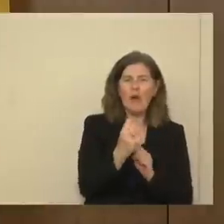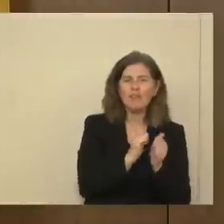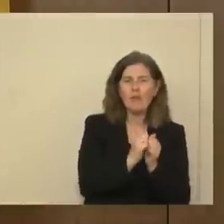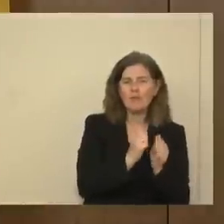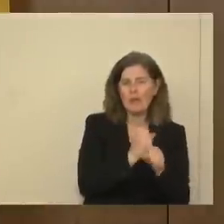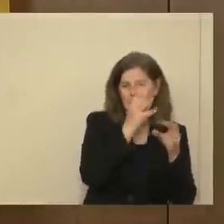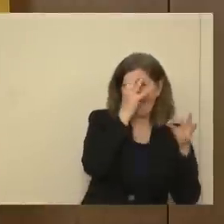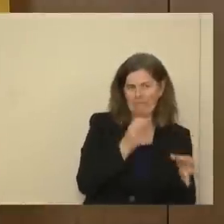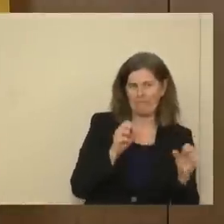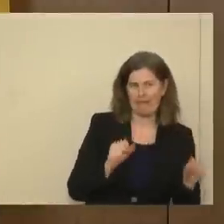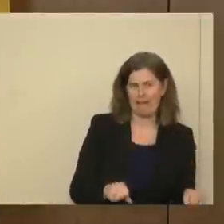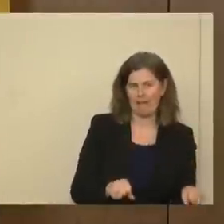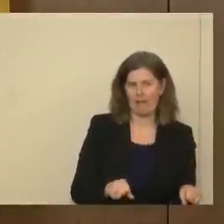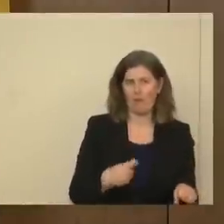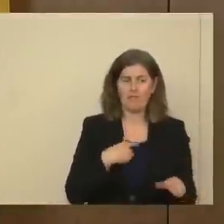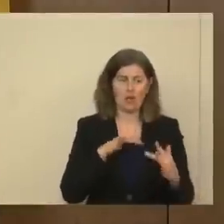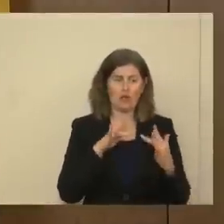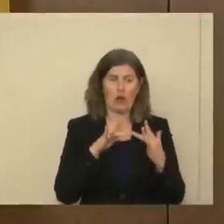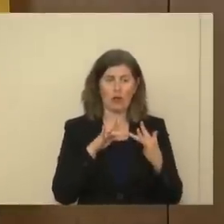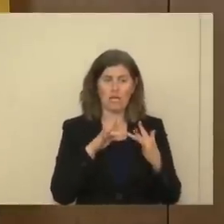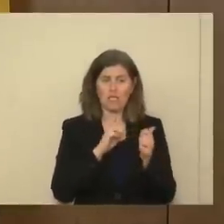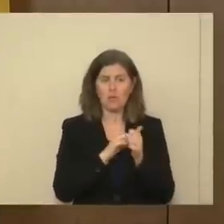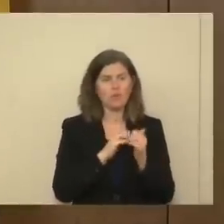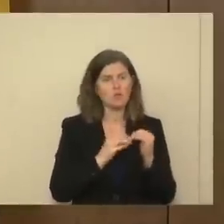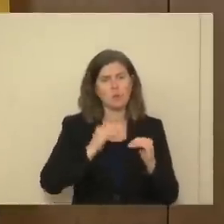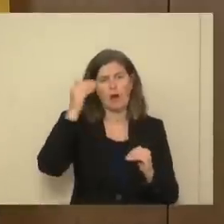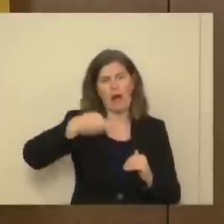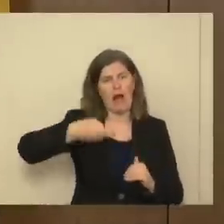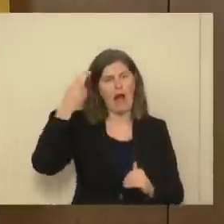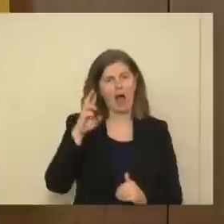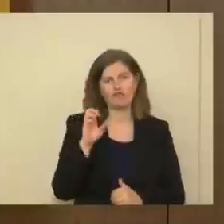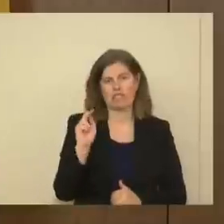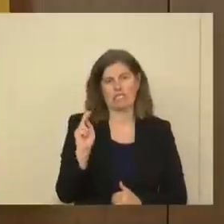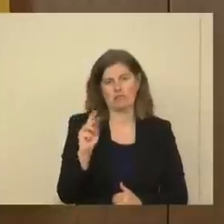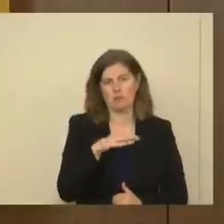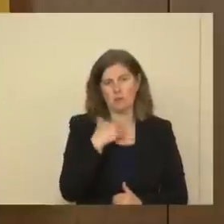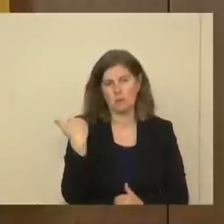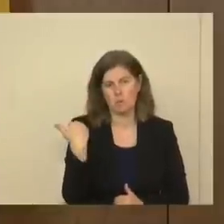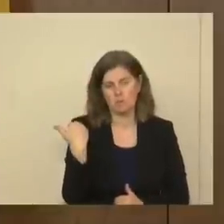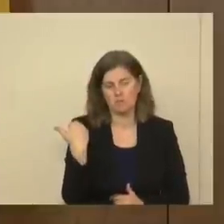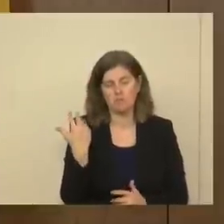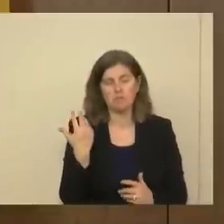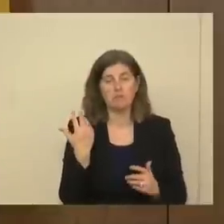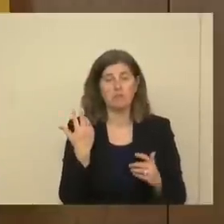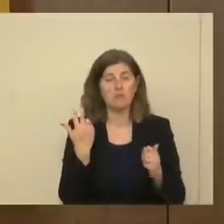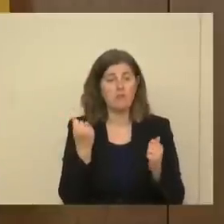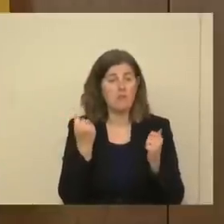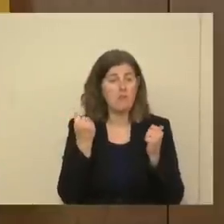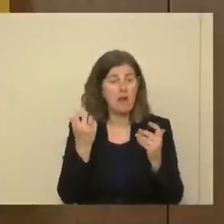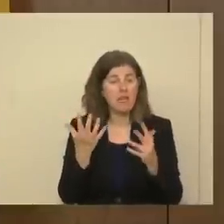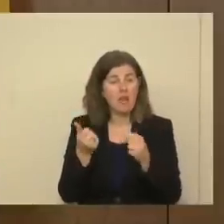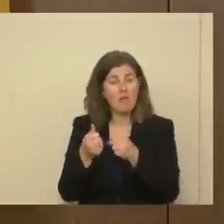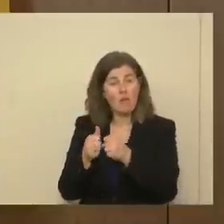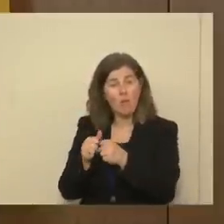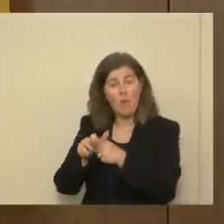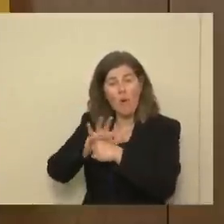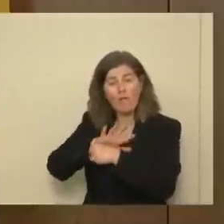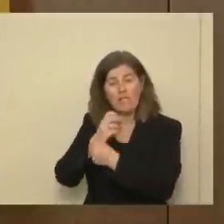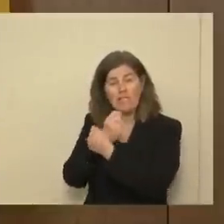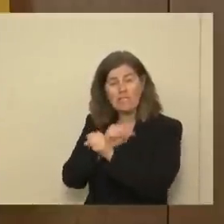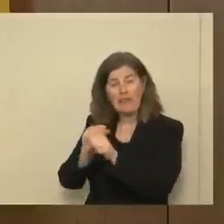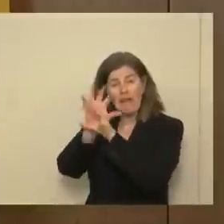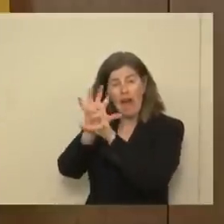You know, we've said contact sports are too high risk. There have been any number of COVID-safe practice